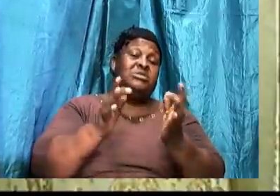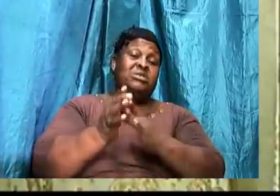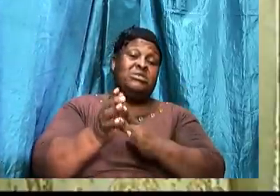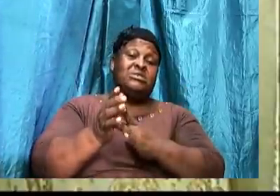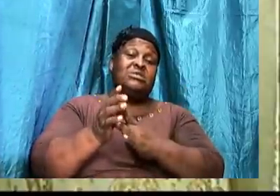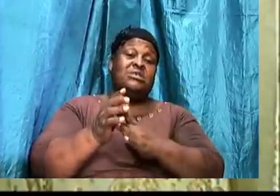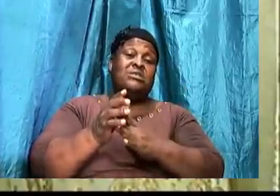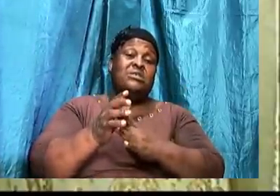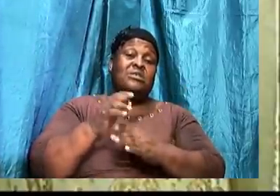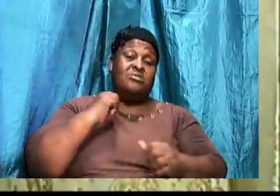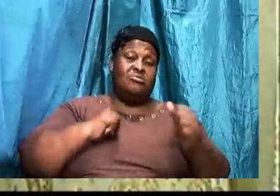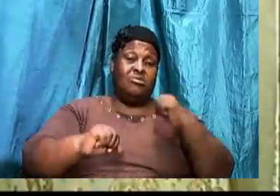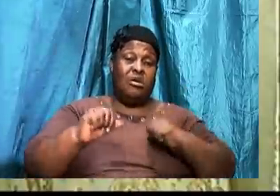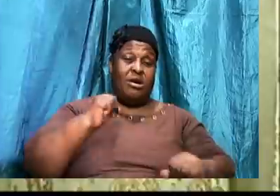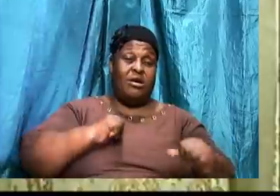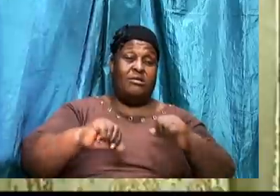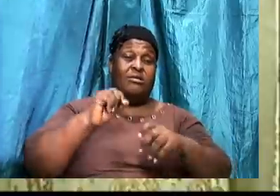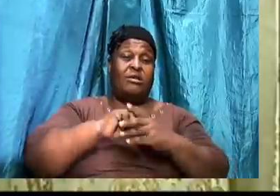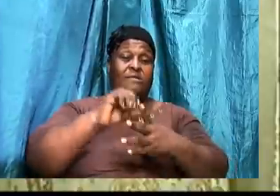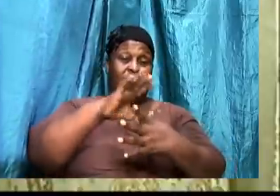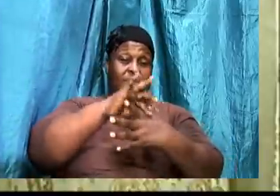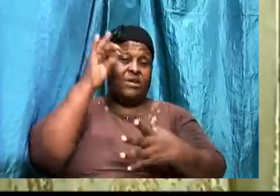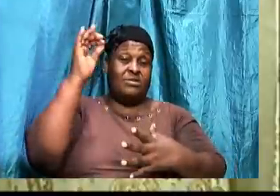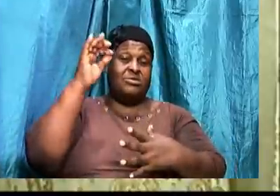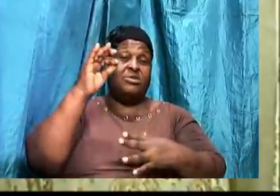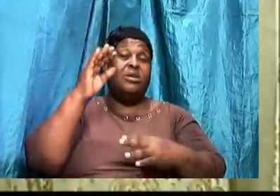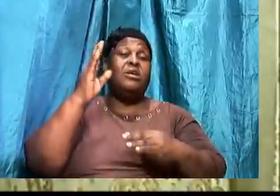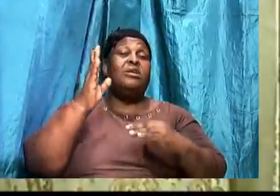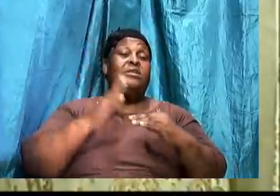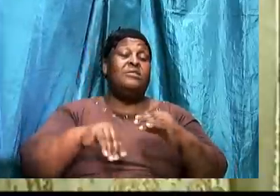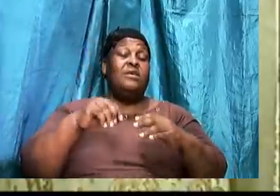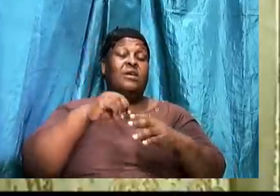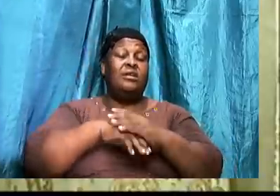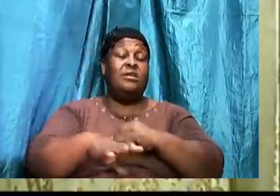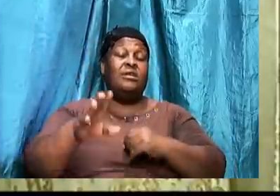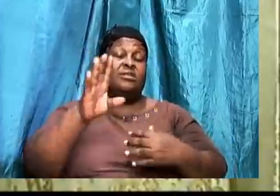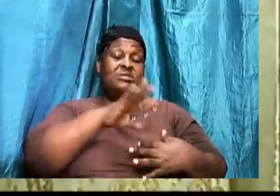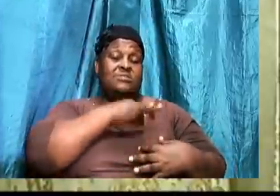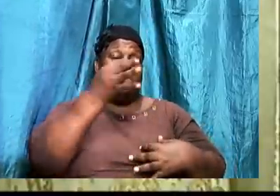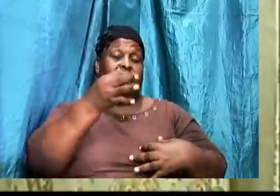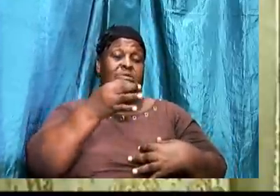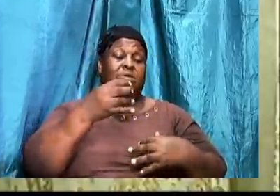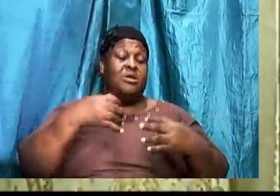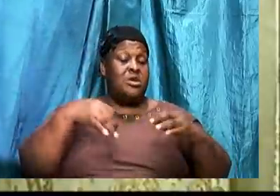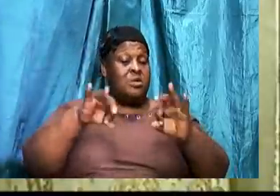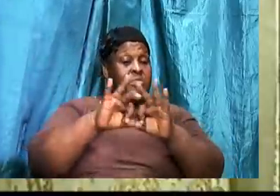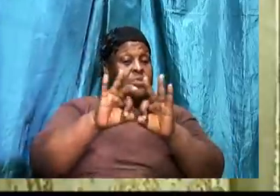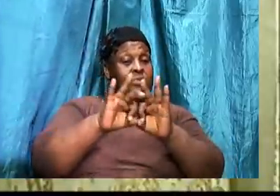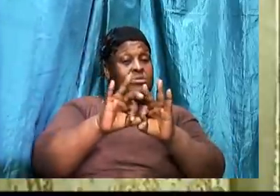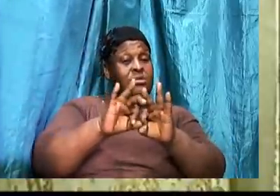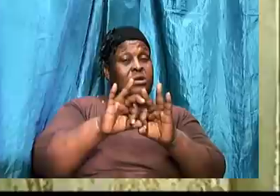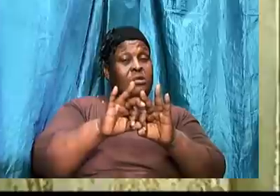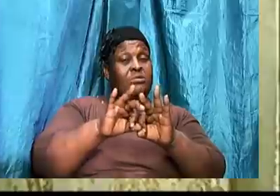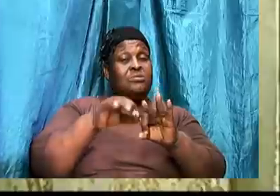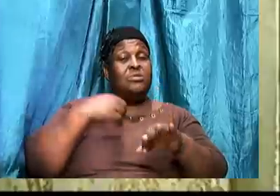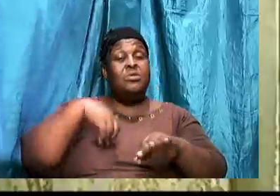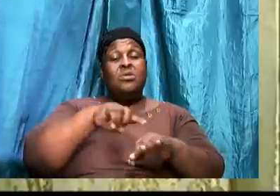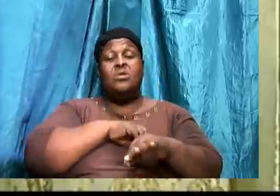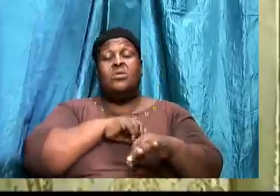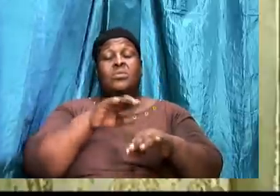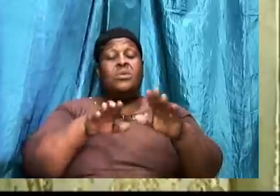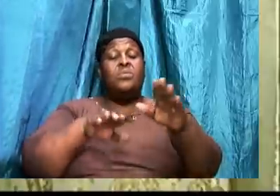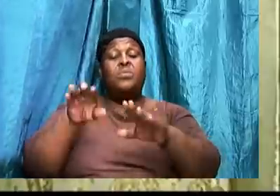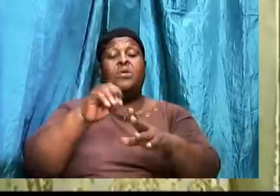the flesh. Rather than in the spirit. And it is important. That as children of God. That we walk. In.